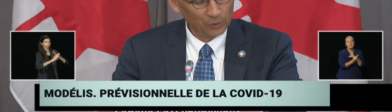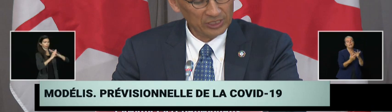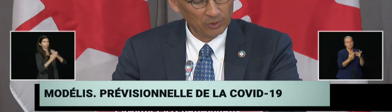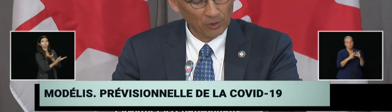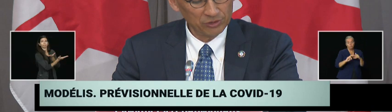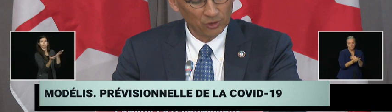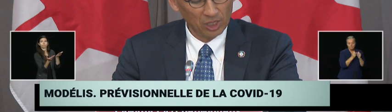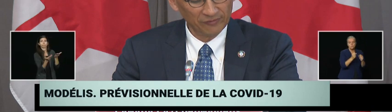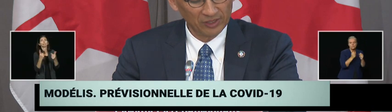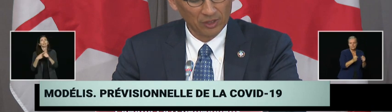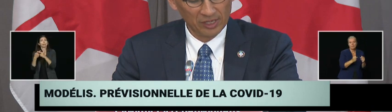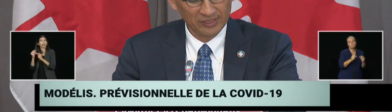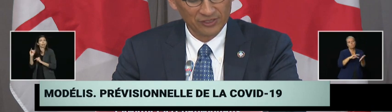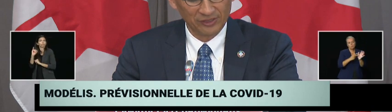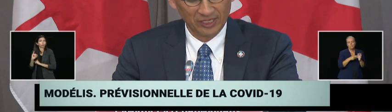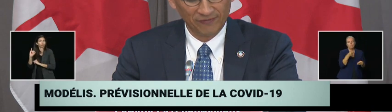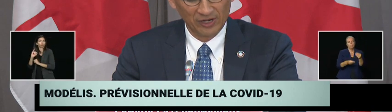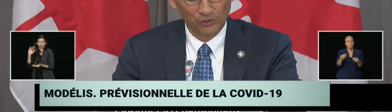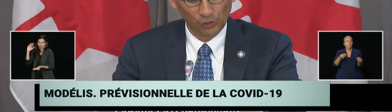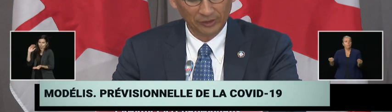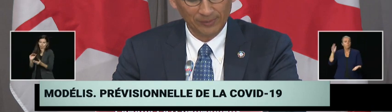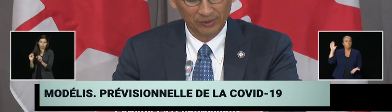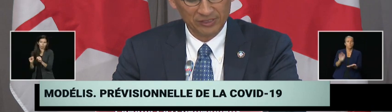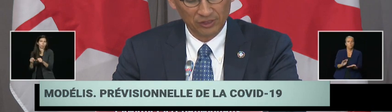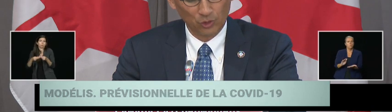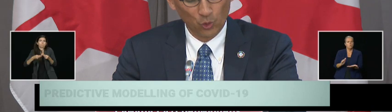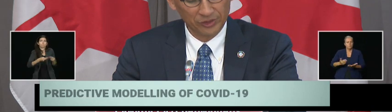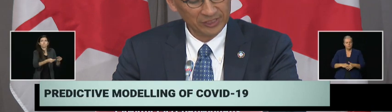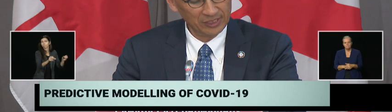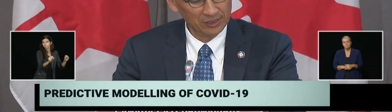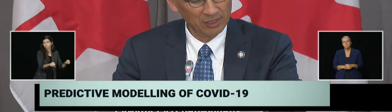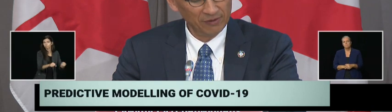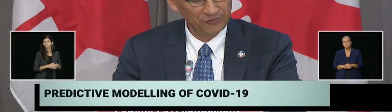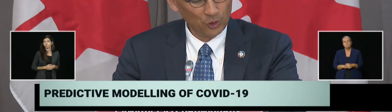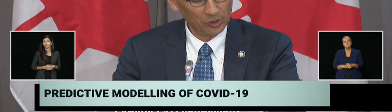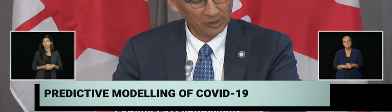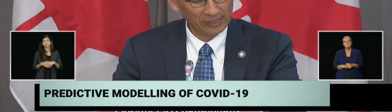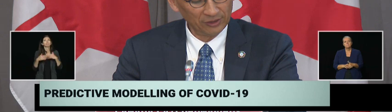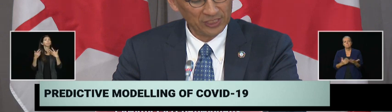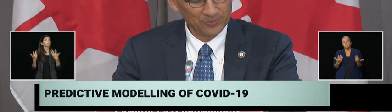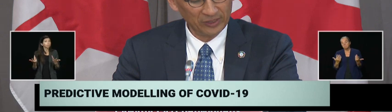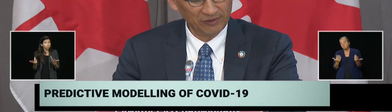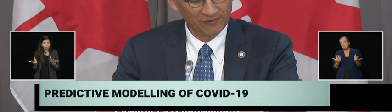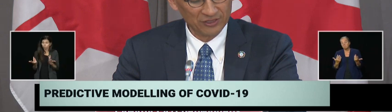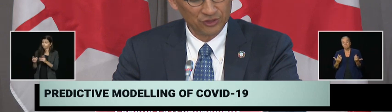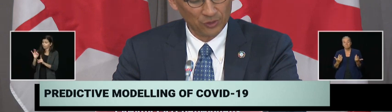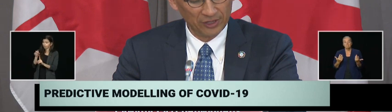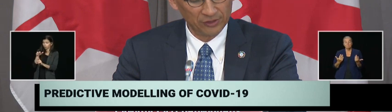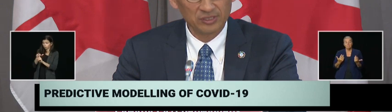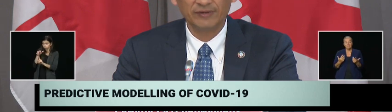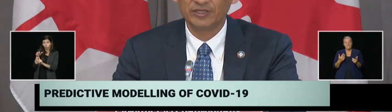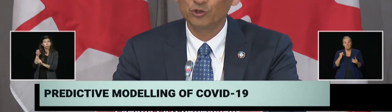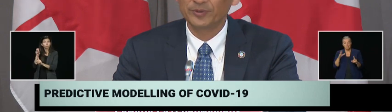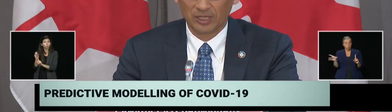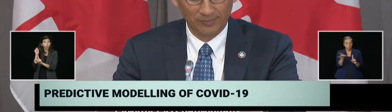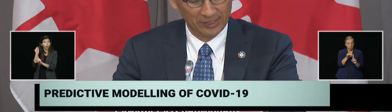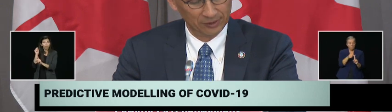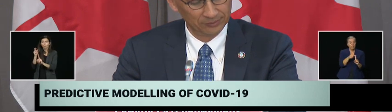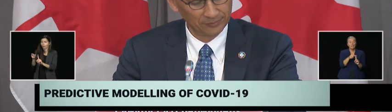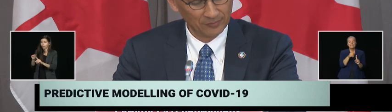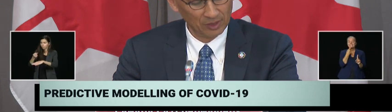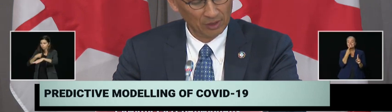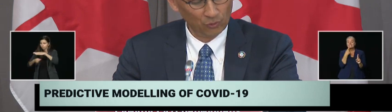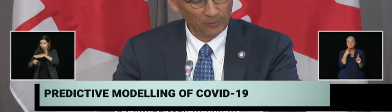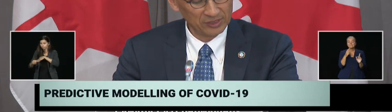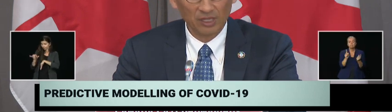Likewise, when most or all of their contacts are identified early and placed into quarantine, fewer are likely to spread the infection to others if they do become